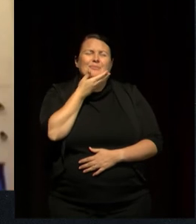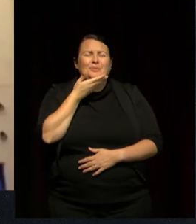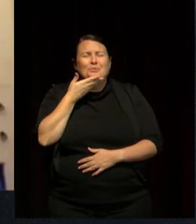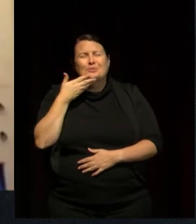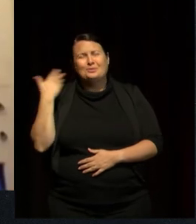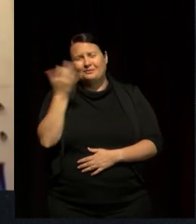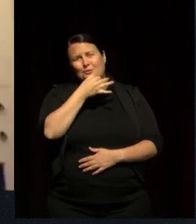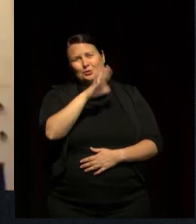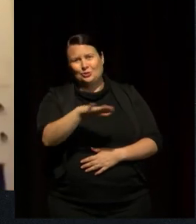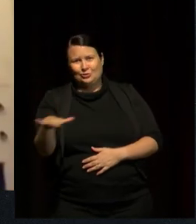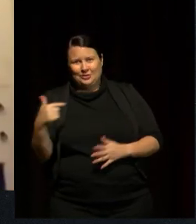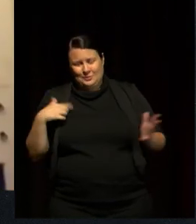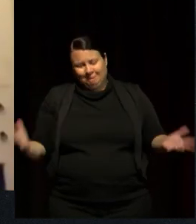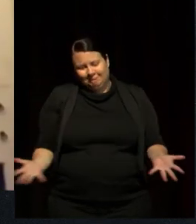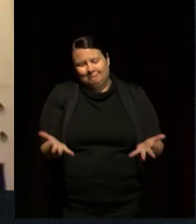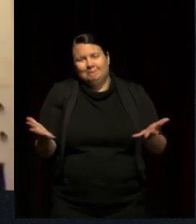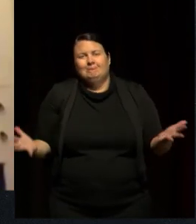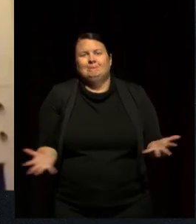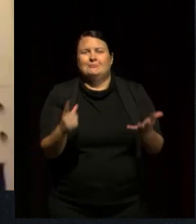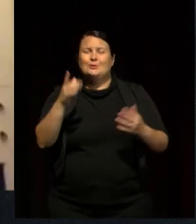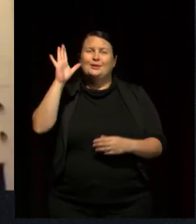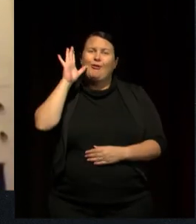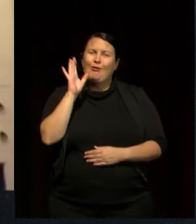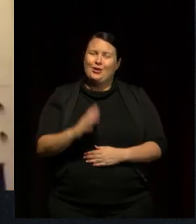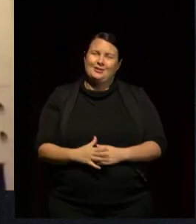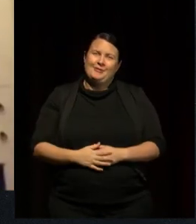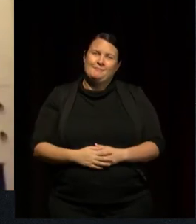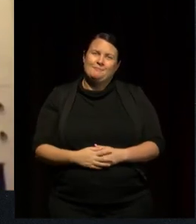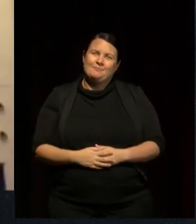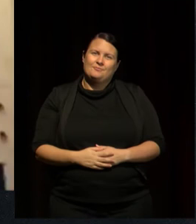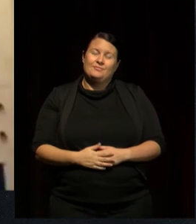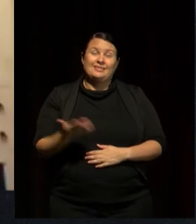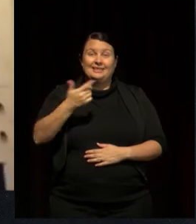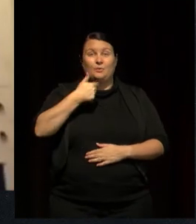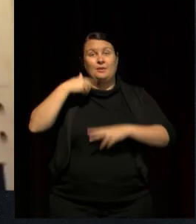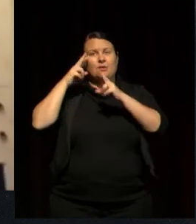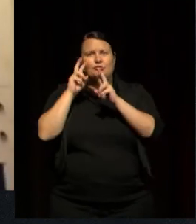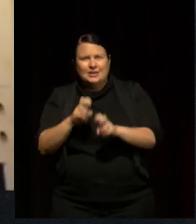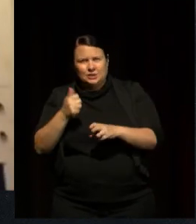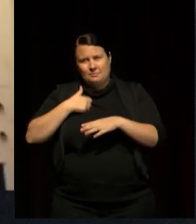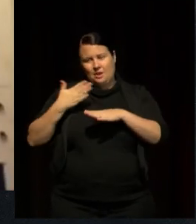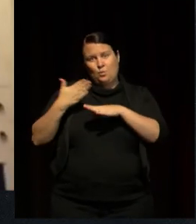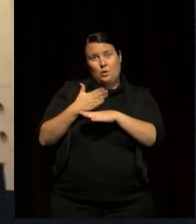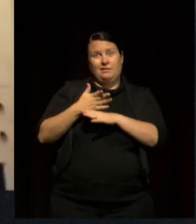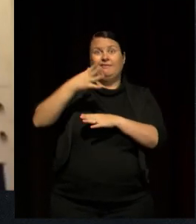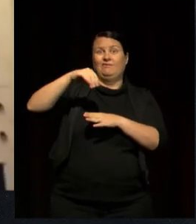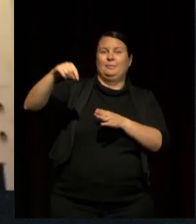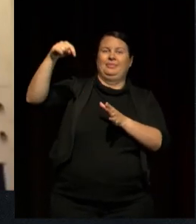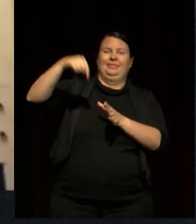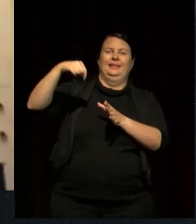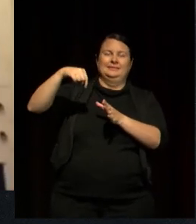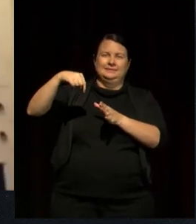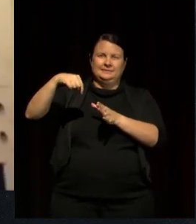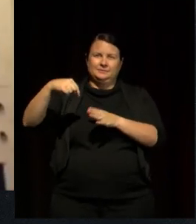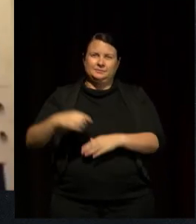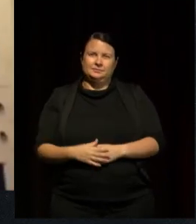to support them to be heard. And I guess that's where my research and all of my practice springboards from in that